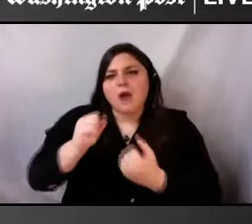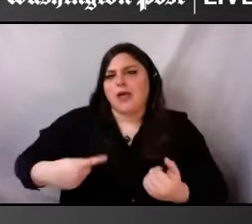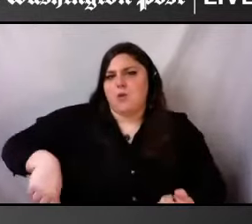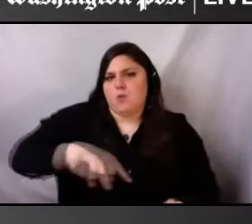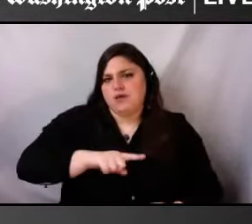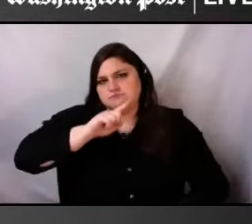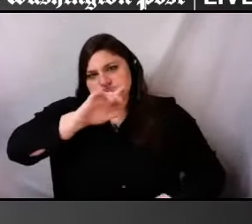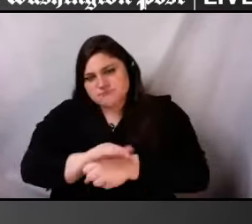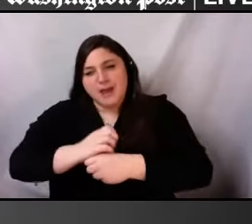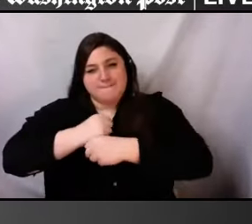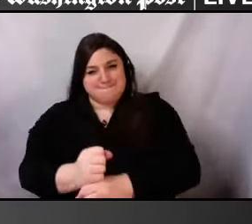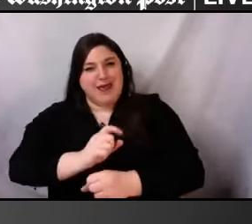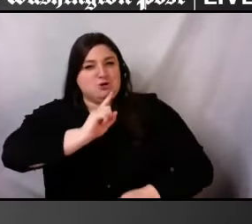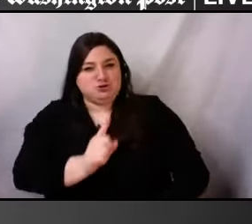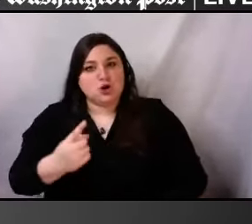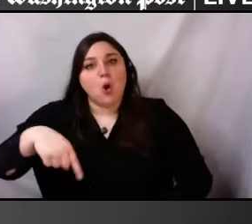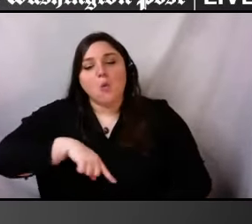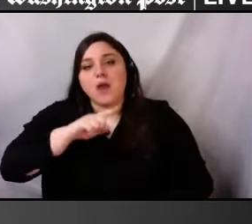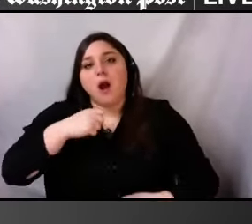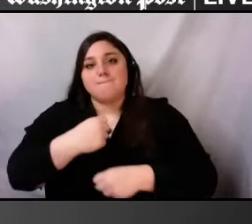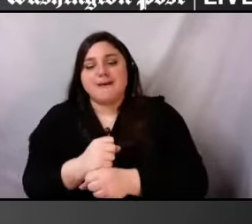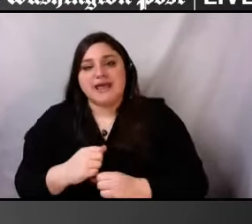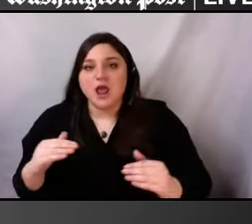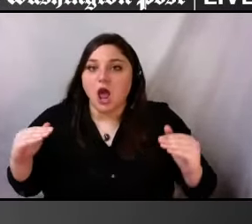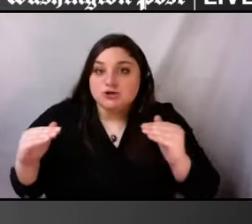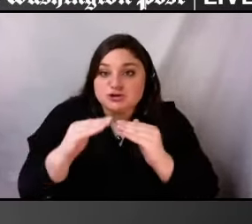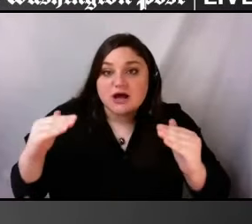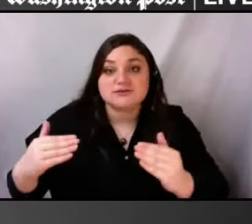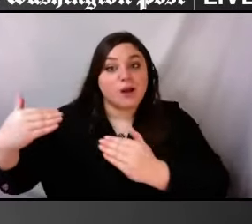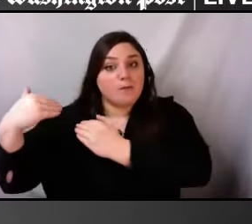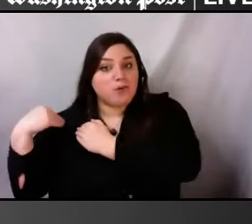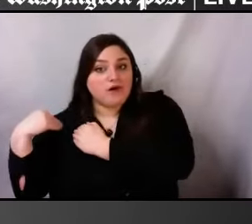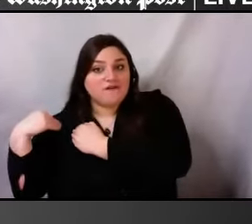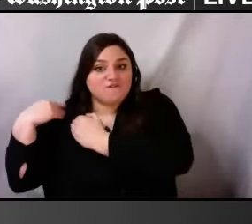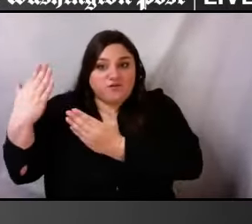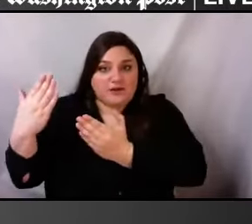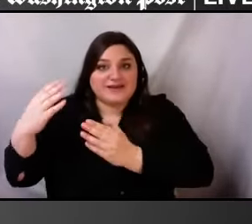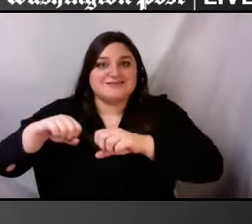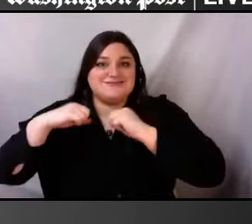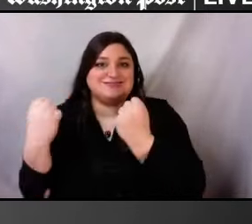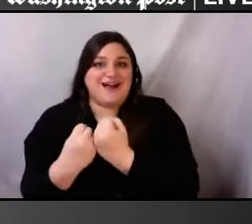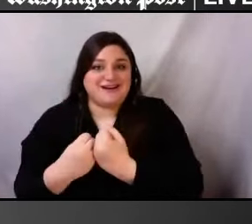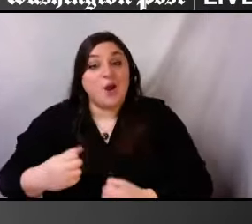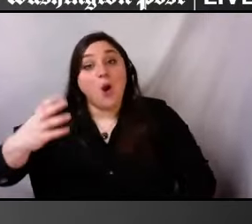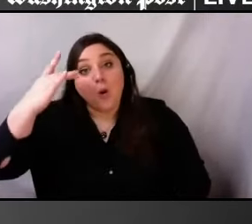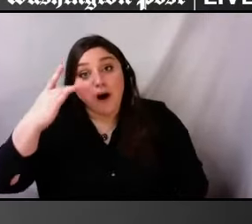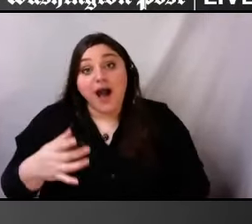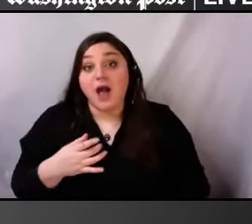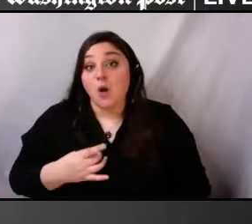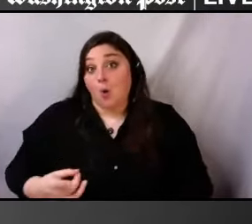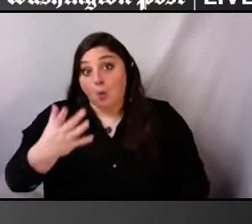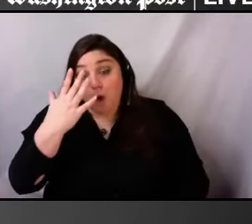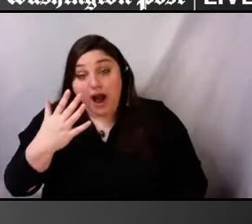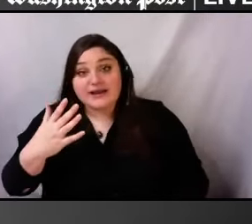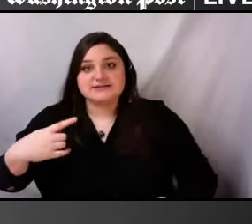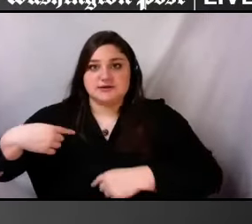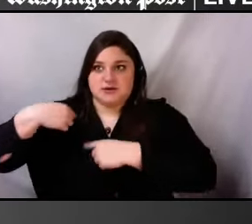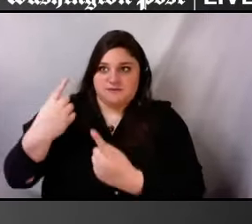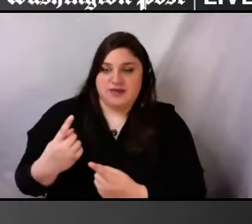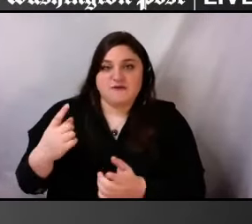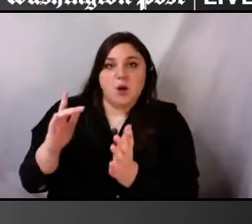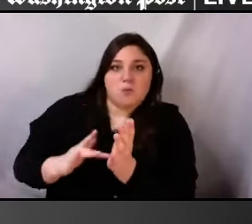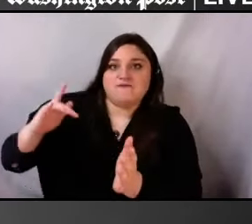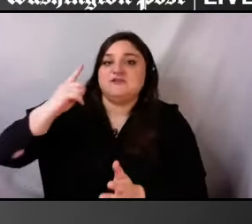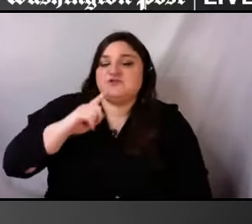society for all. You know, the reality is, is that white has been the default setting for disability for, for long enough.